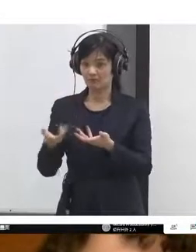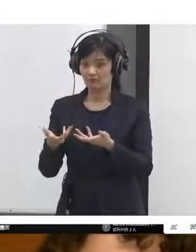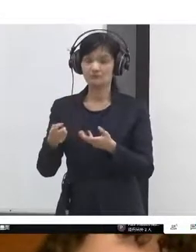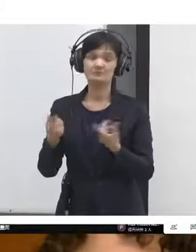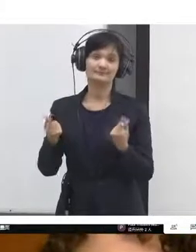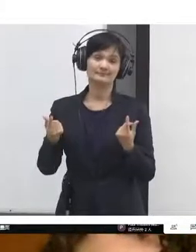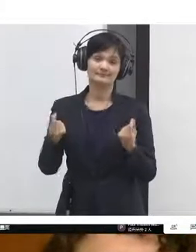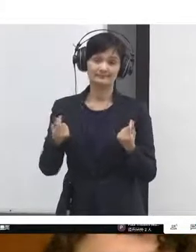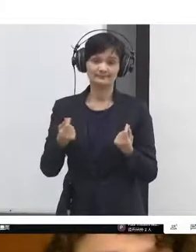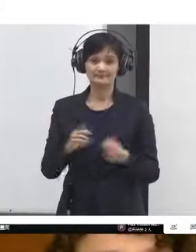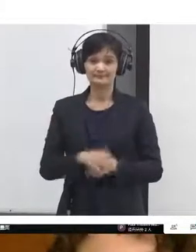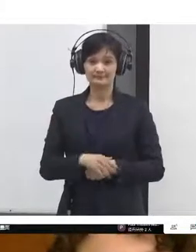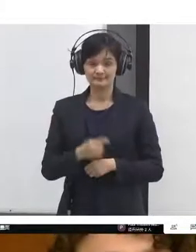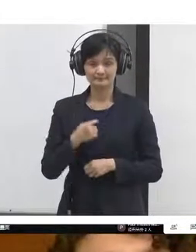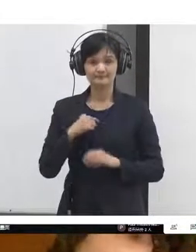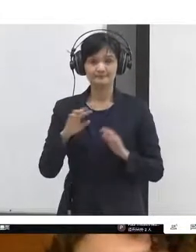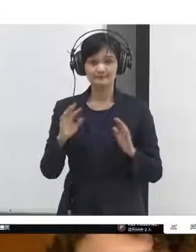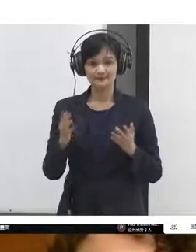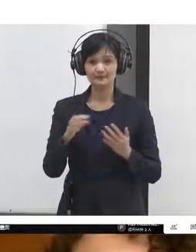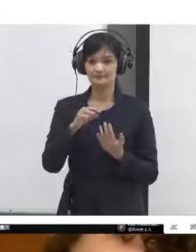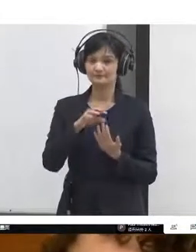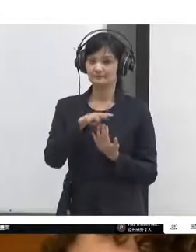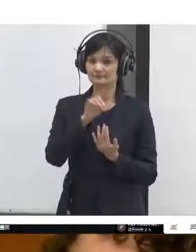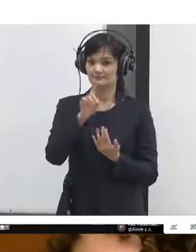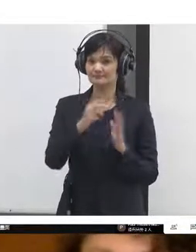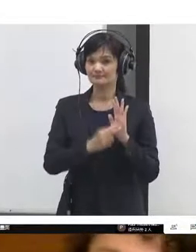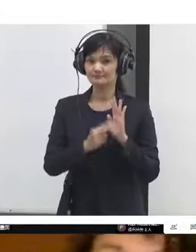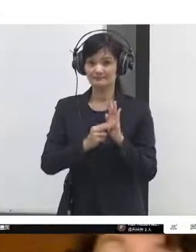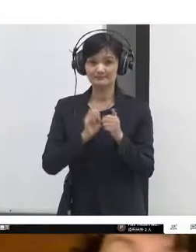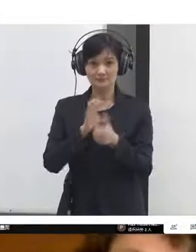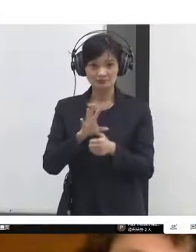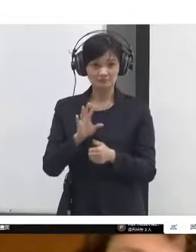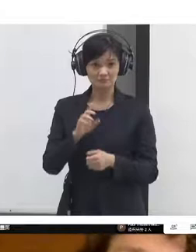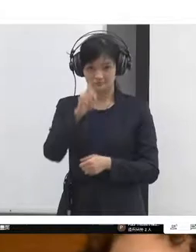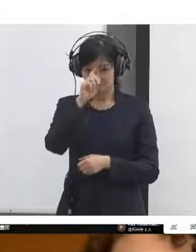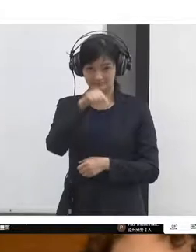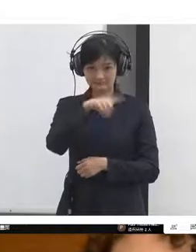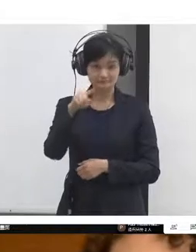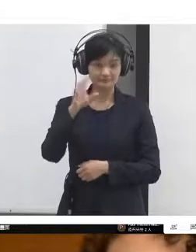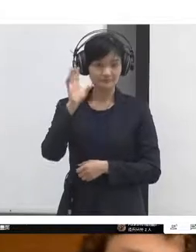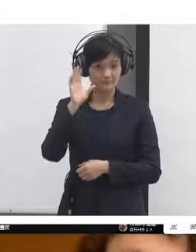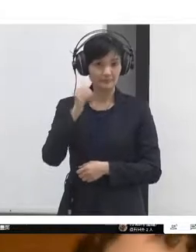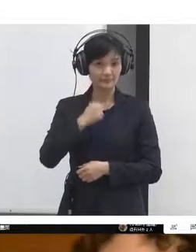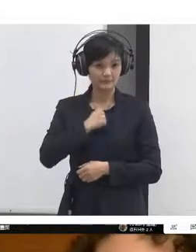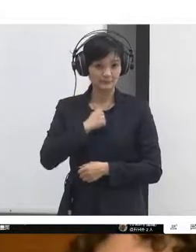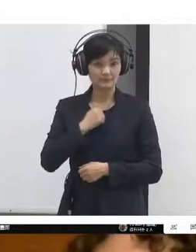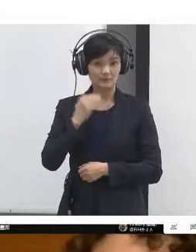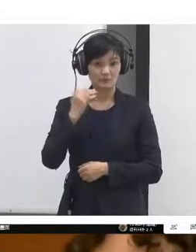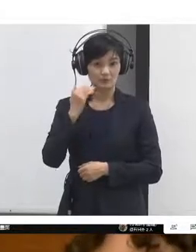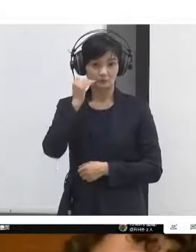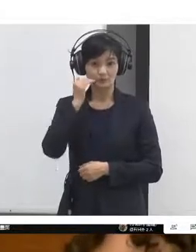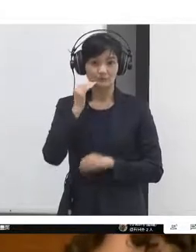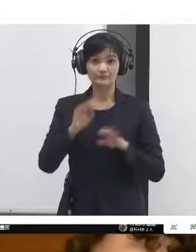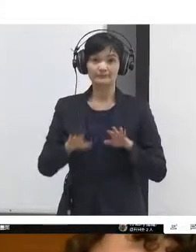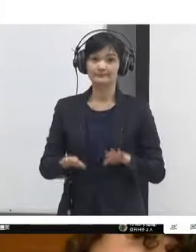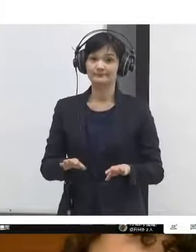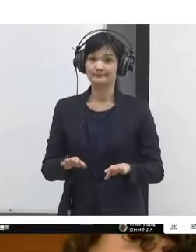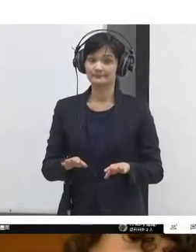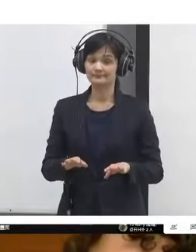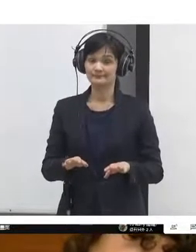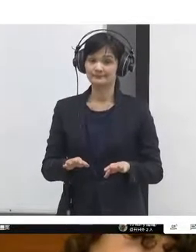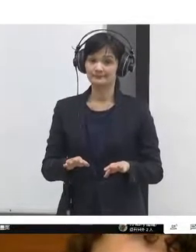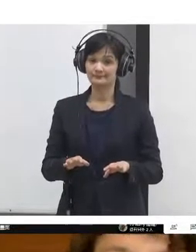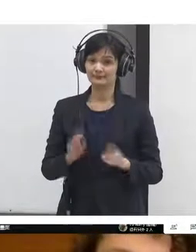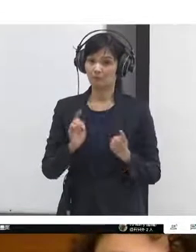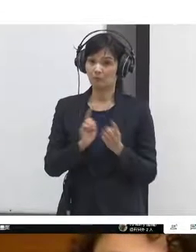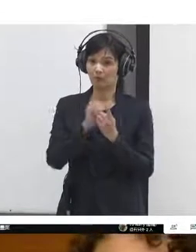if there if the proper information about pollution sources where the fossil fuel was taken out of the